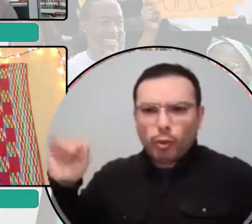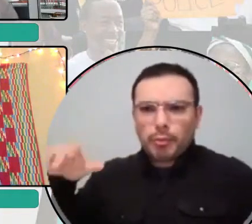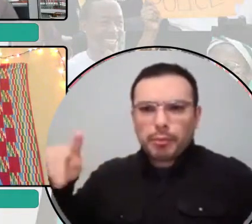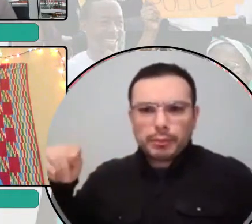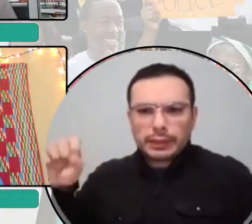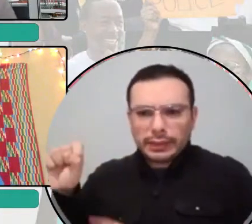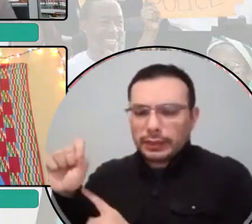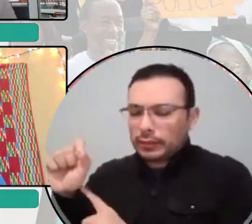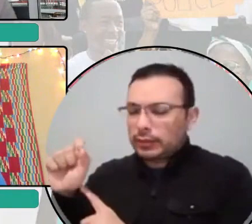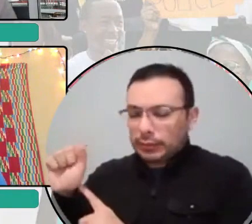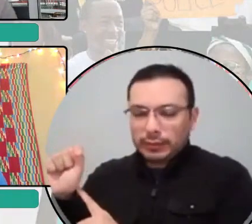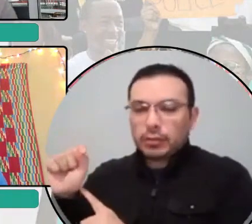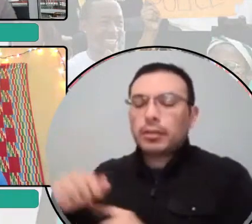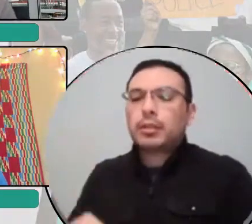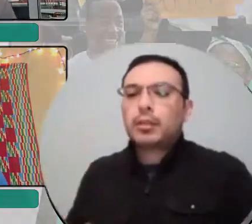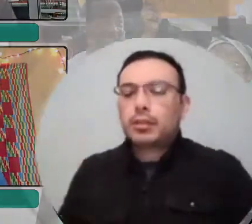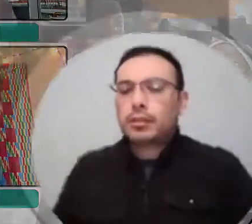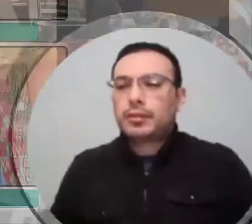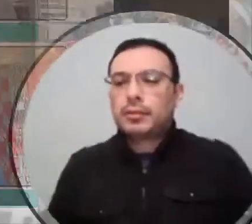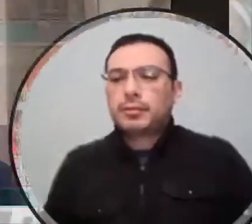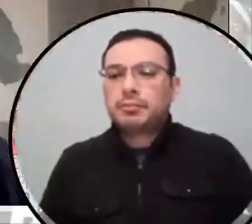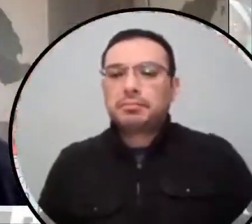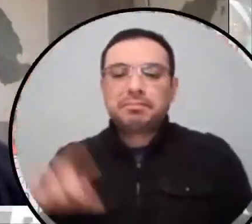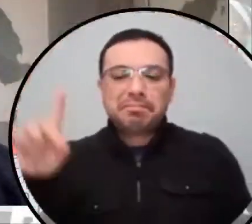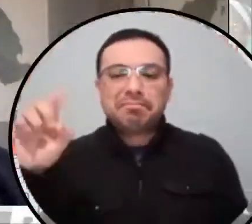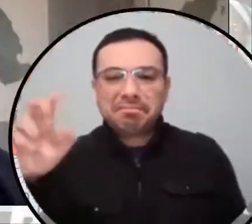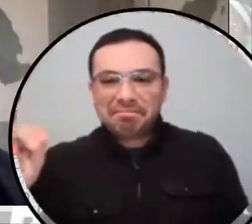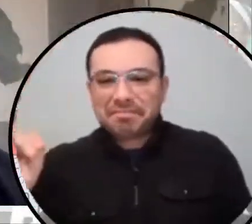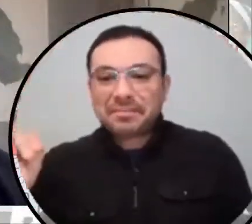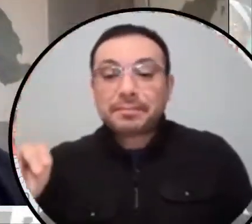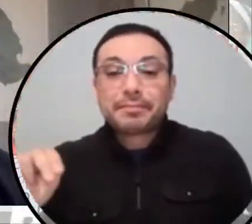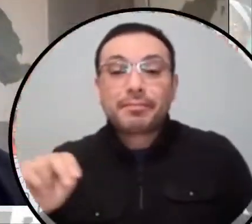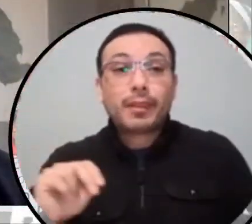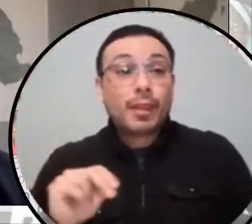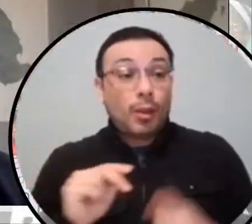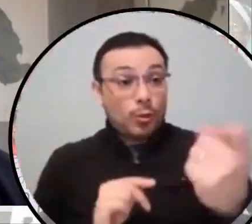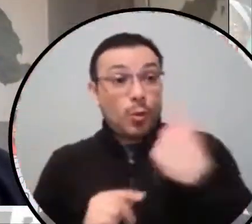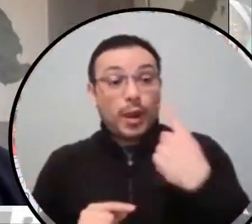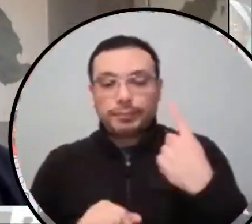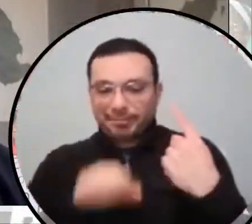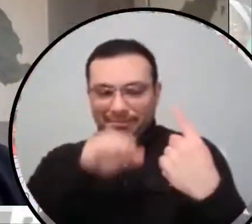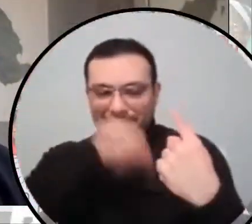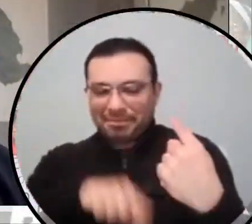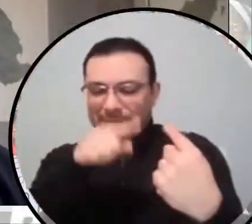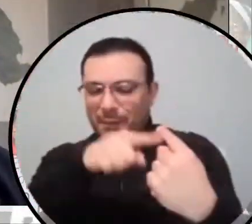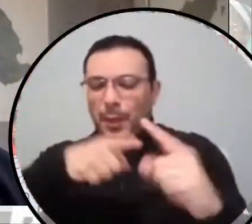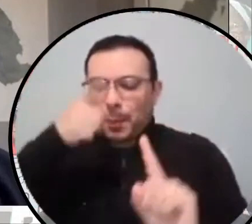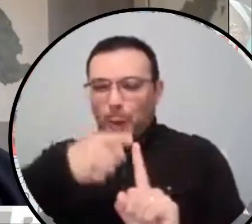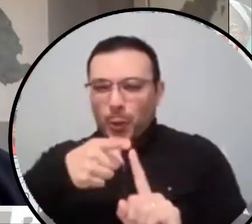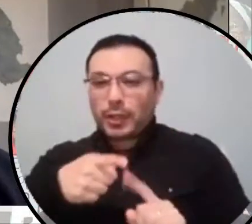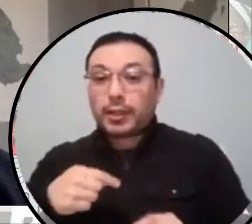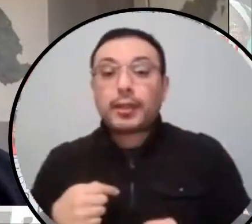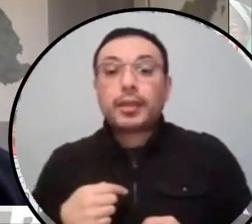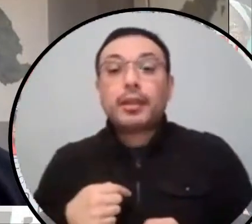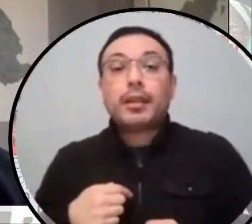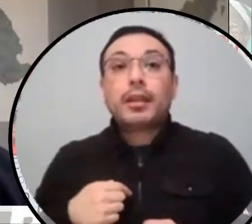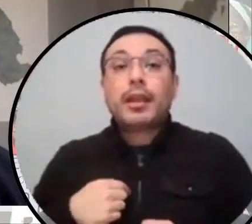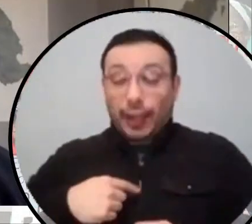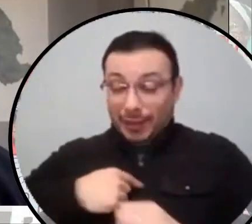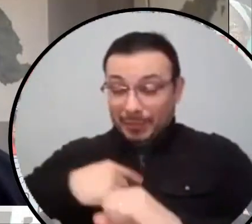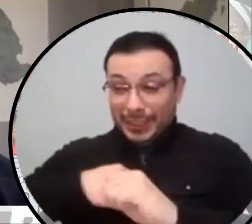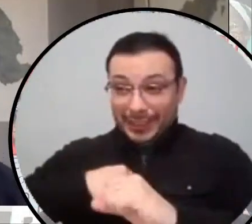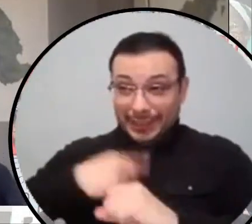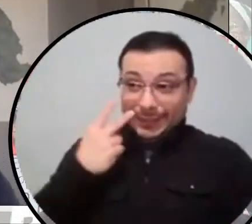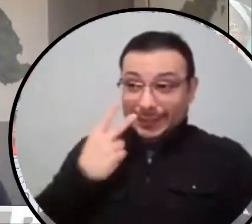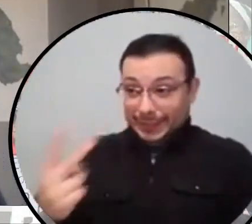I love this question because I think that, um, that is the main thing I see abolition, abolition